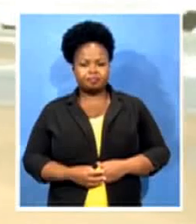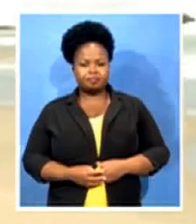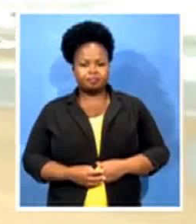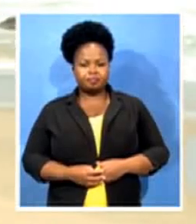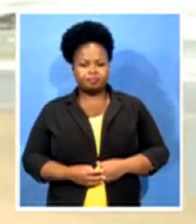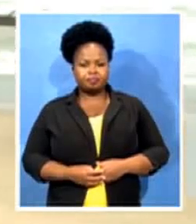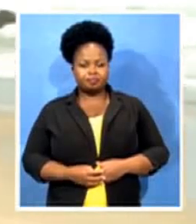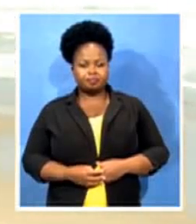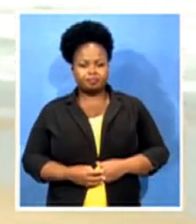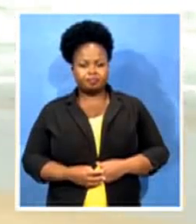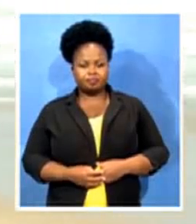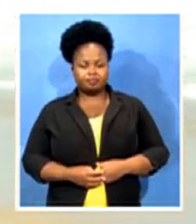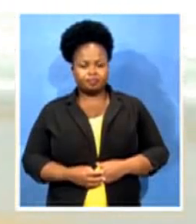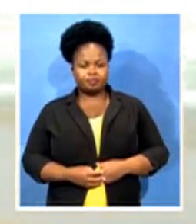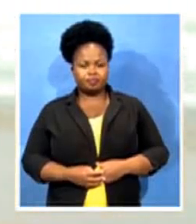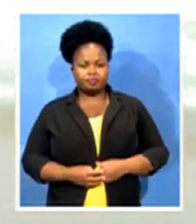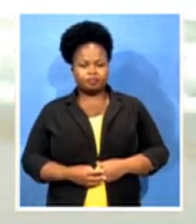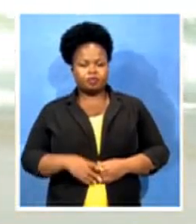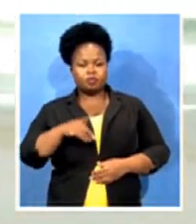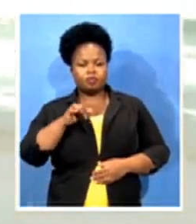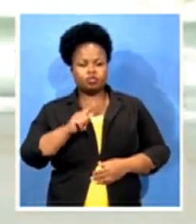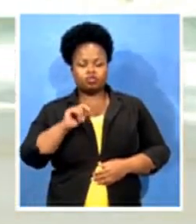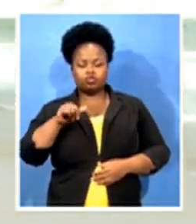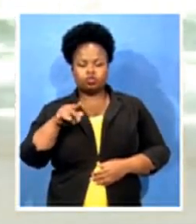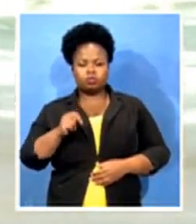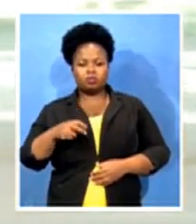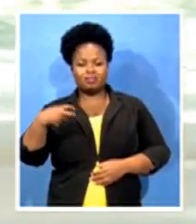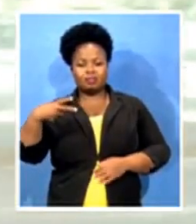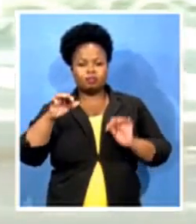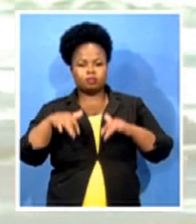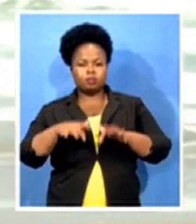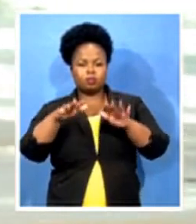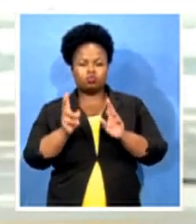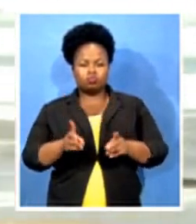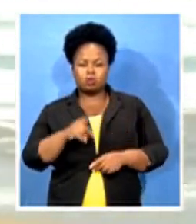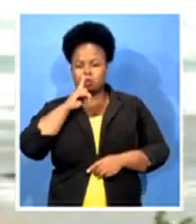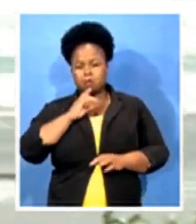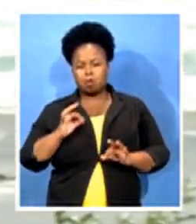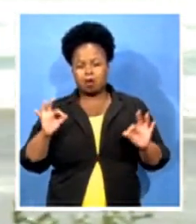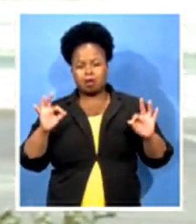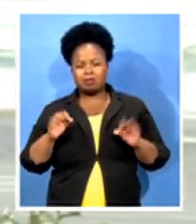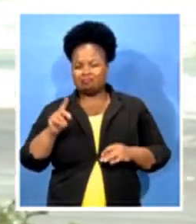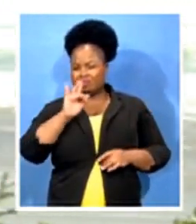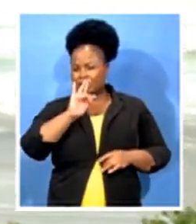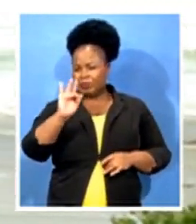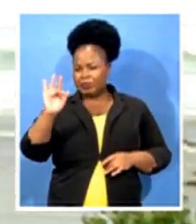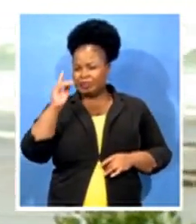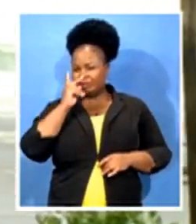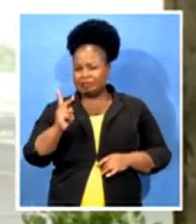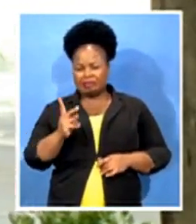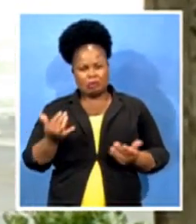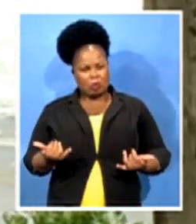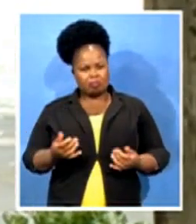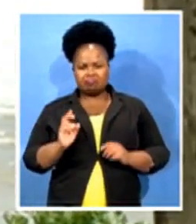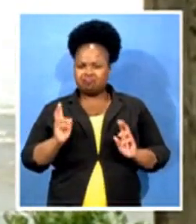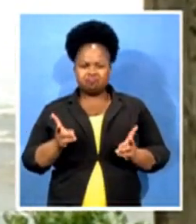Port St. John's second beach, relatively quiet. An unusual scene at this time of the year. Signs are everywhere